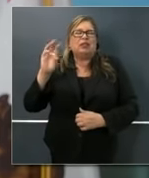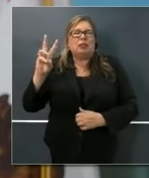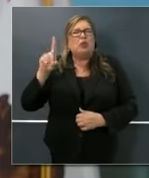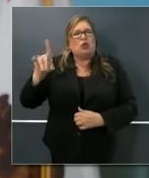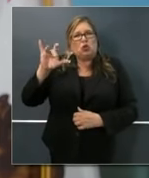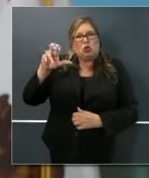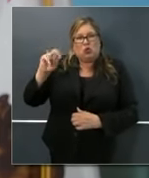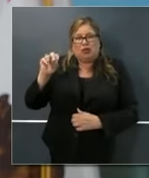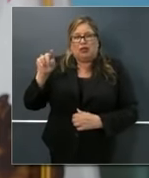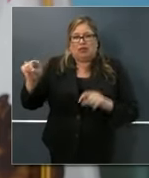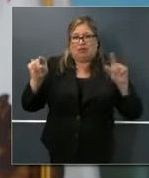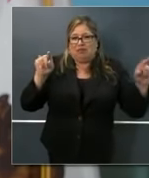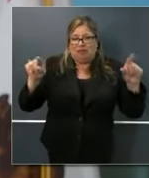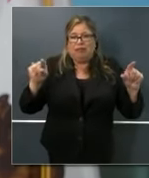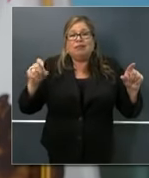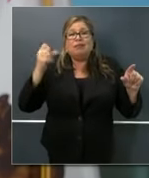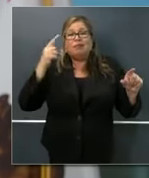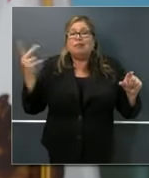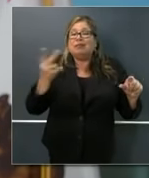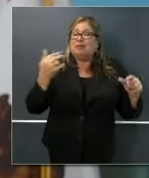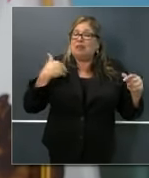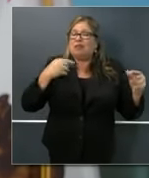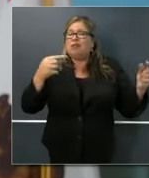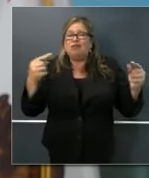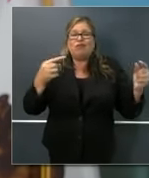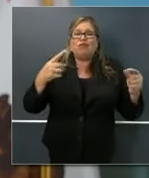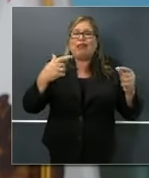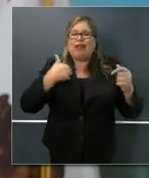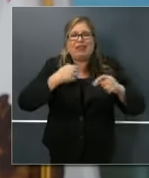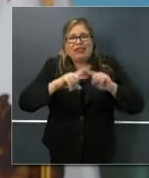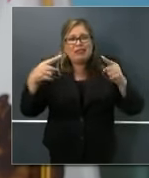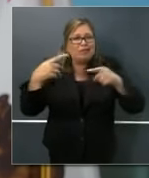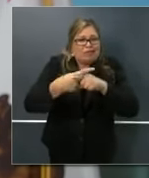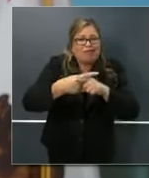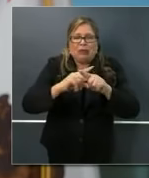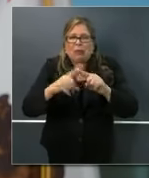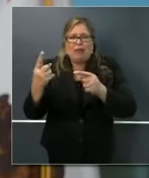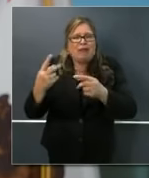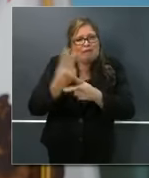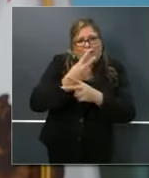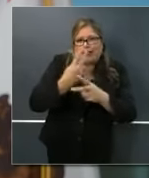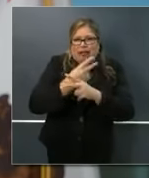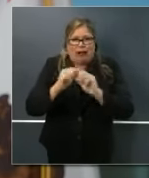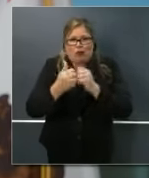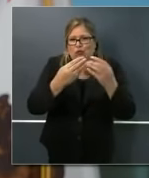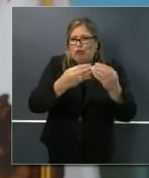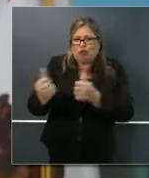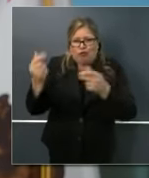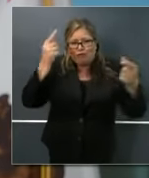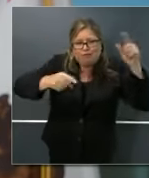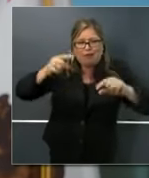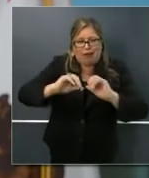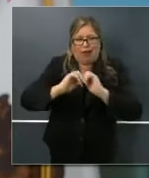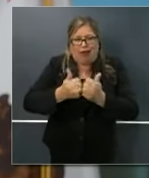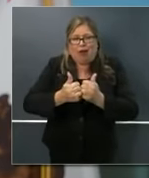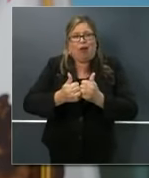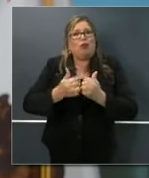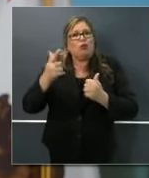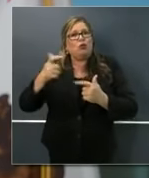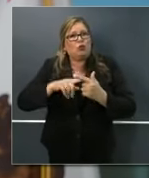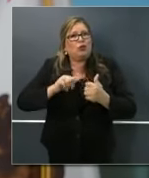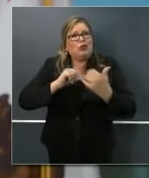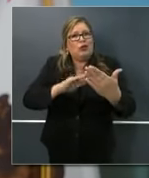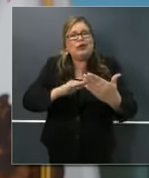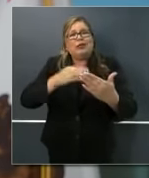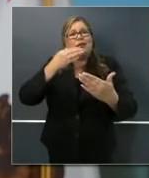they've worked together in a collaborative spirit to address some of the largest, the needs of some of the largest grocery store